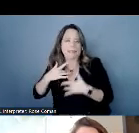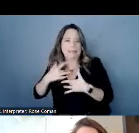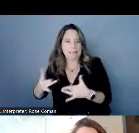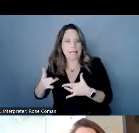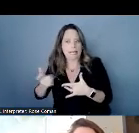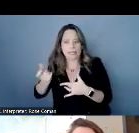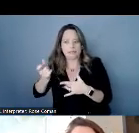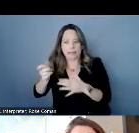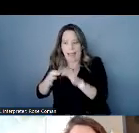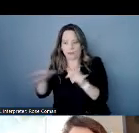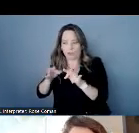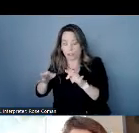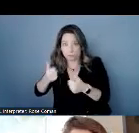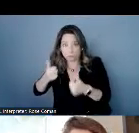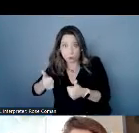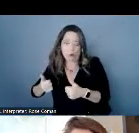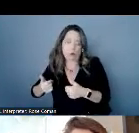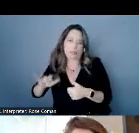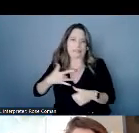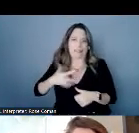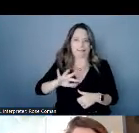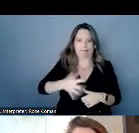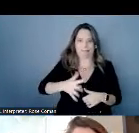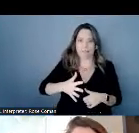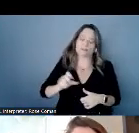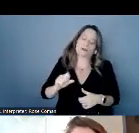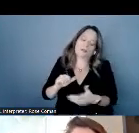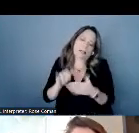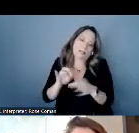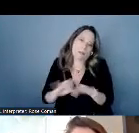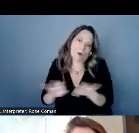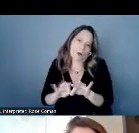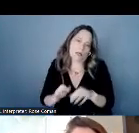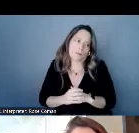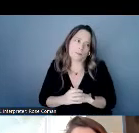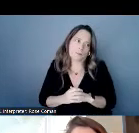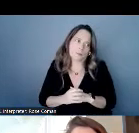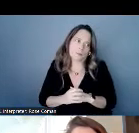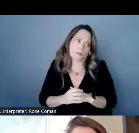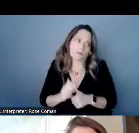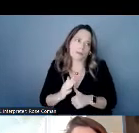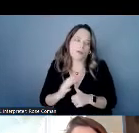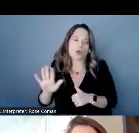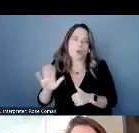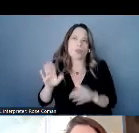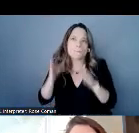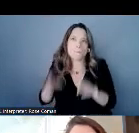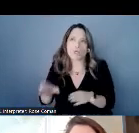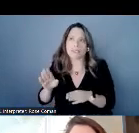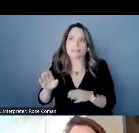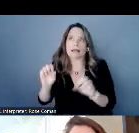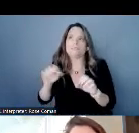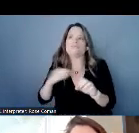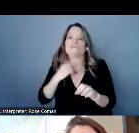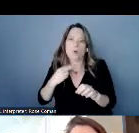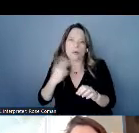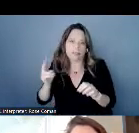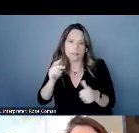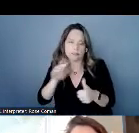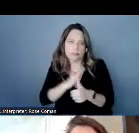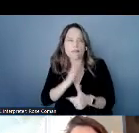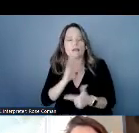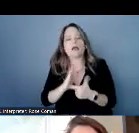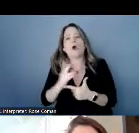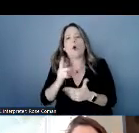consideration the material that's being spoken about is an important consideration and the number